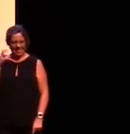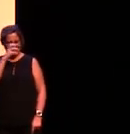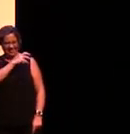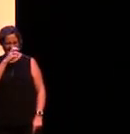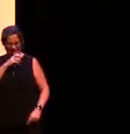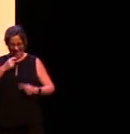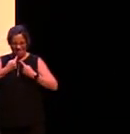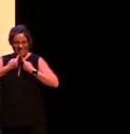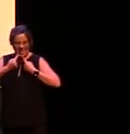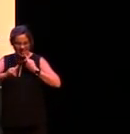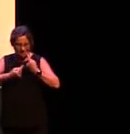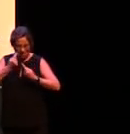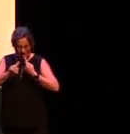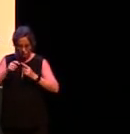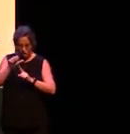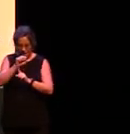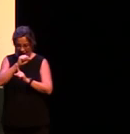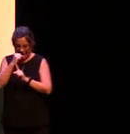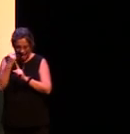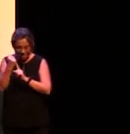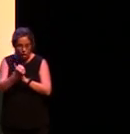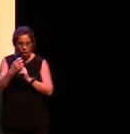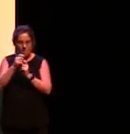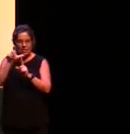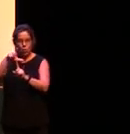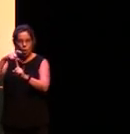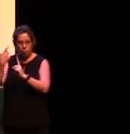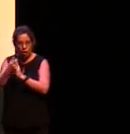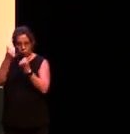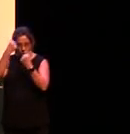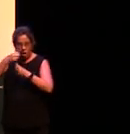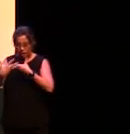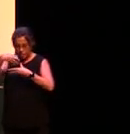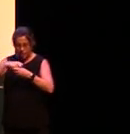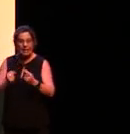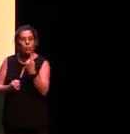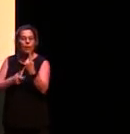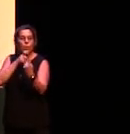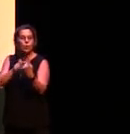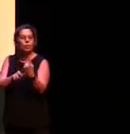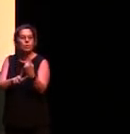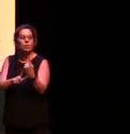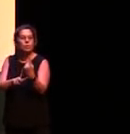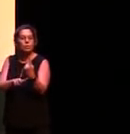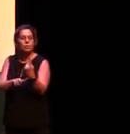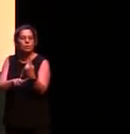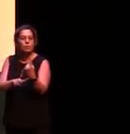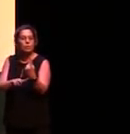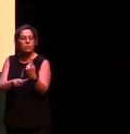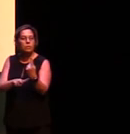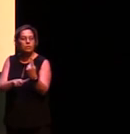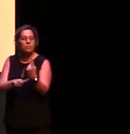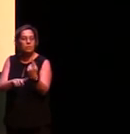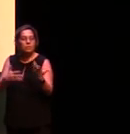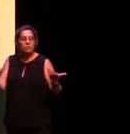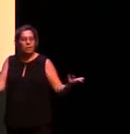amount of environmental and cultural knowledge tied up just in the meaning of one word and this is the sort